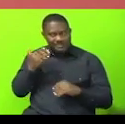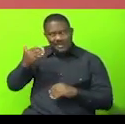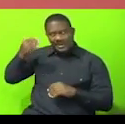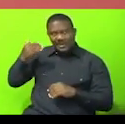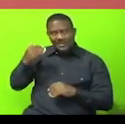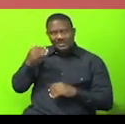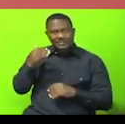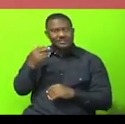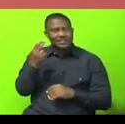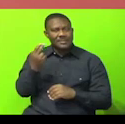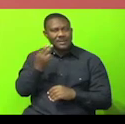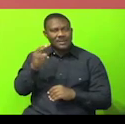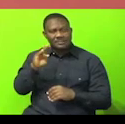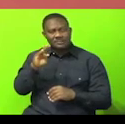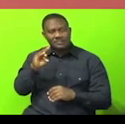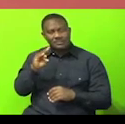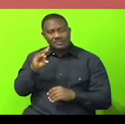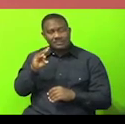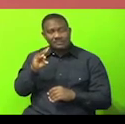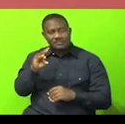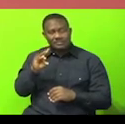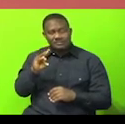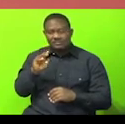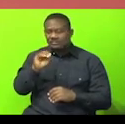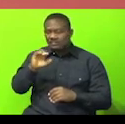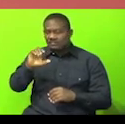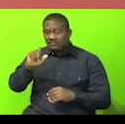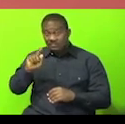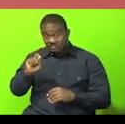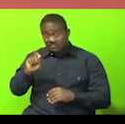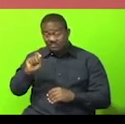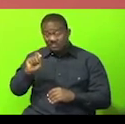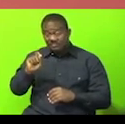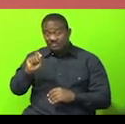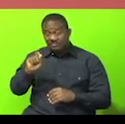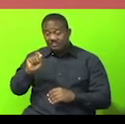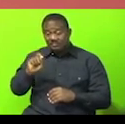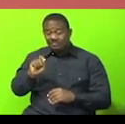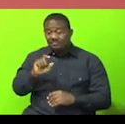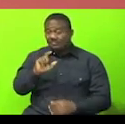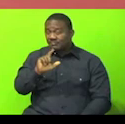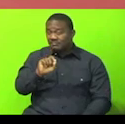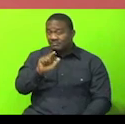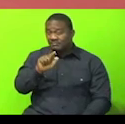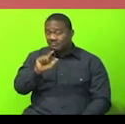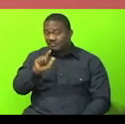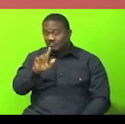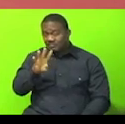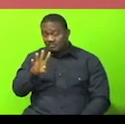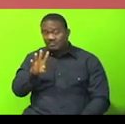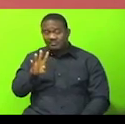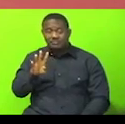proceedings of the third setting, dated Thursday, 17th October